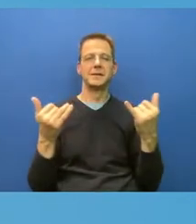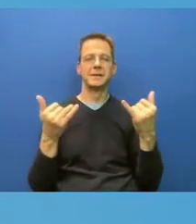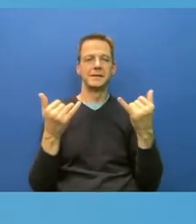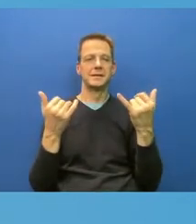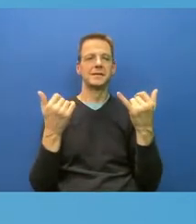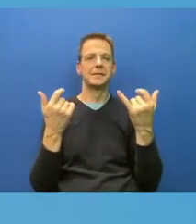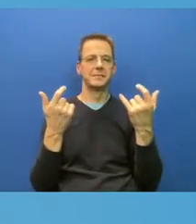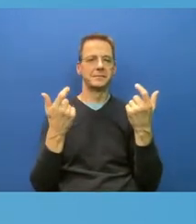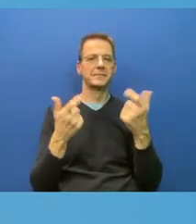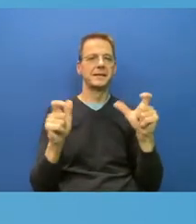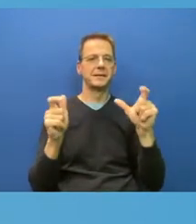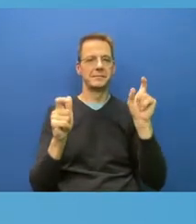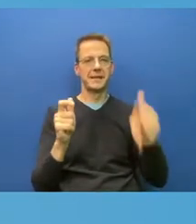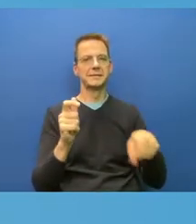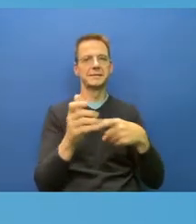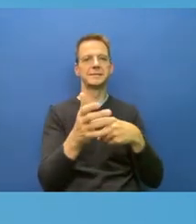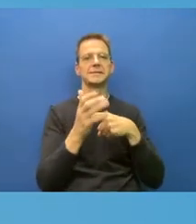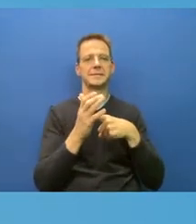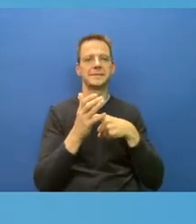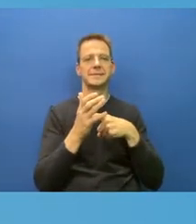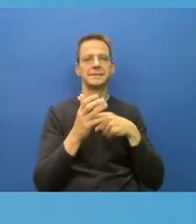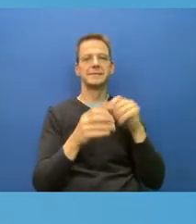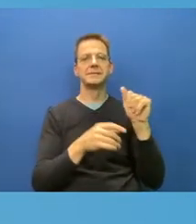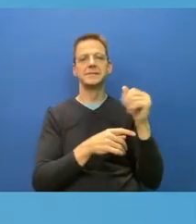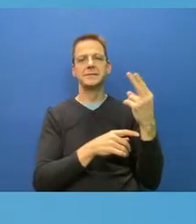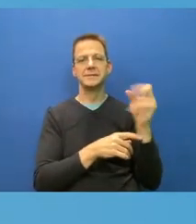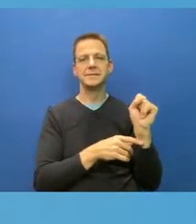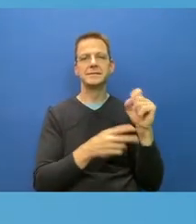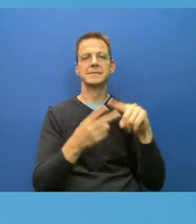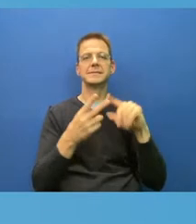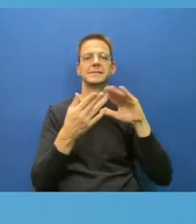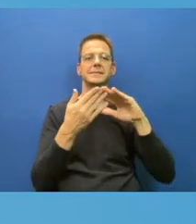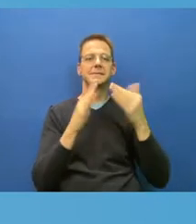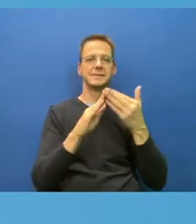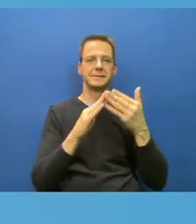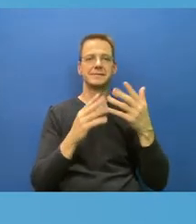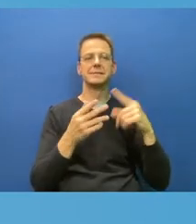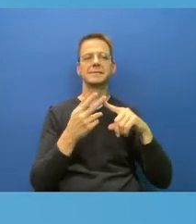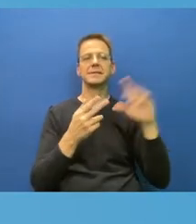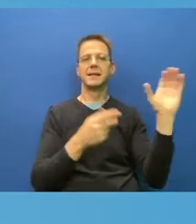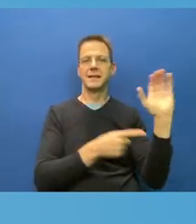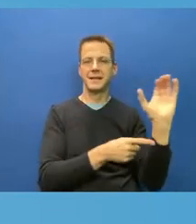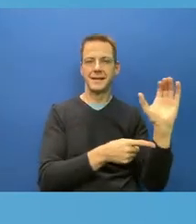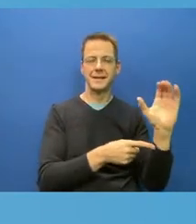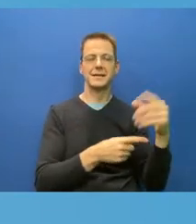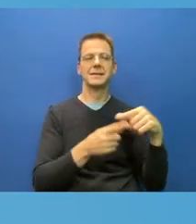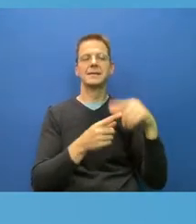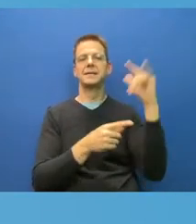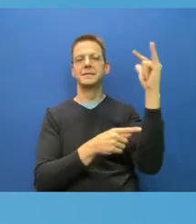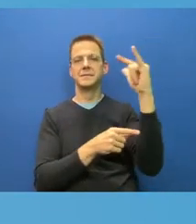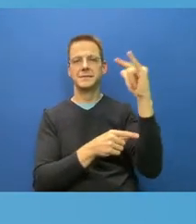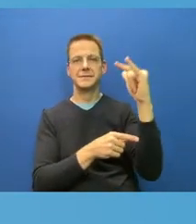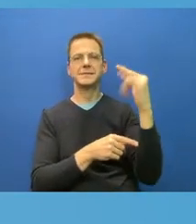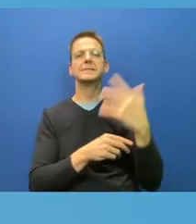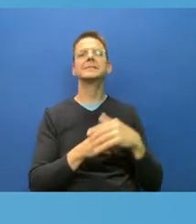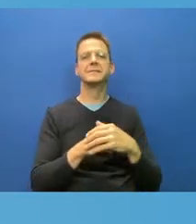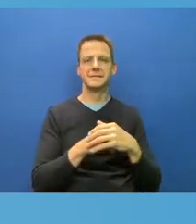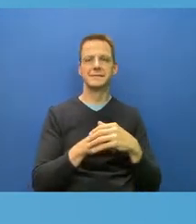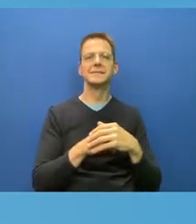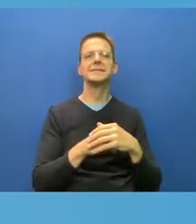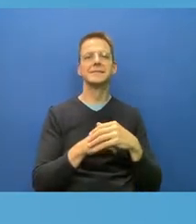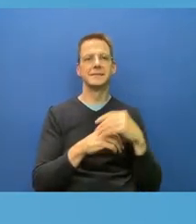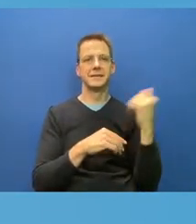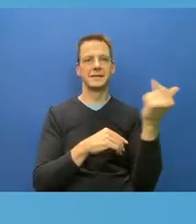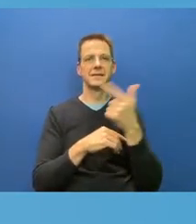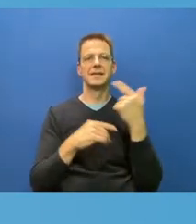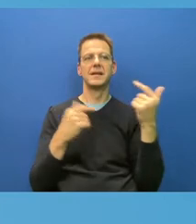Calgary, some of the big employers do it the big airlines. And I think that and there have already been some legal challenges. And as much